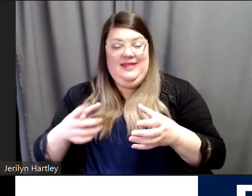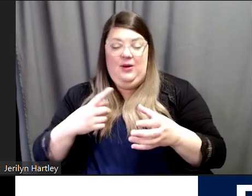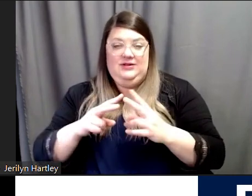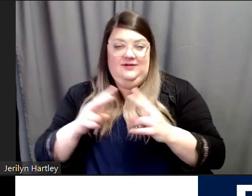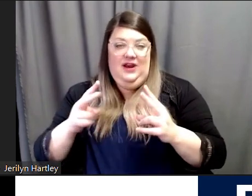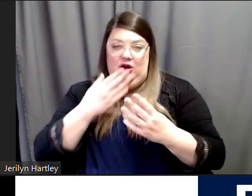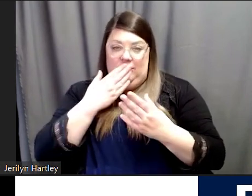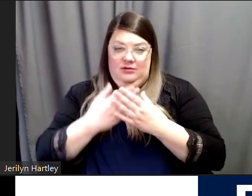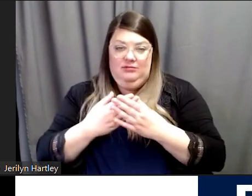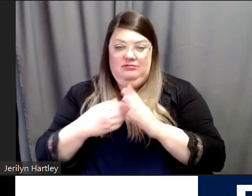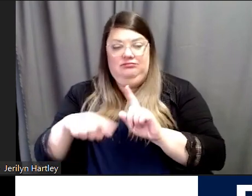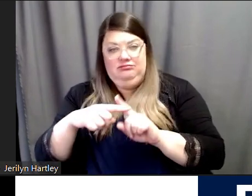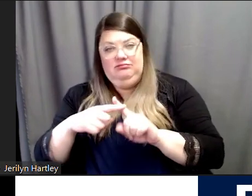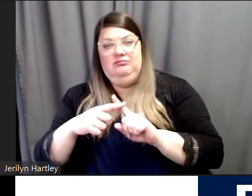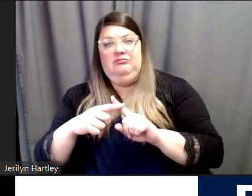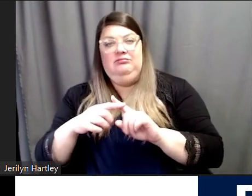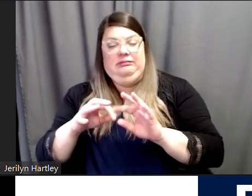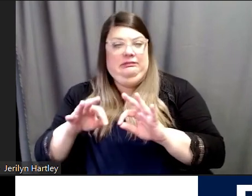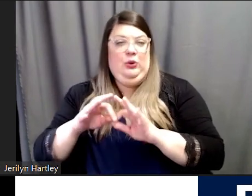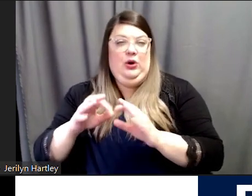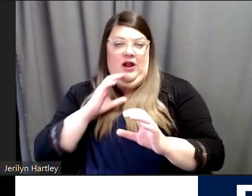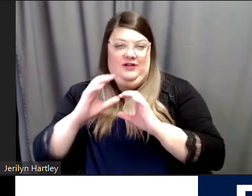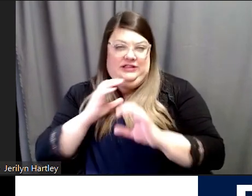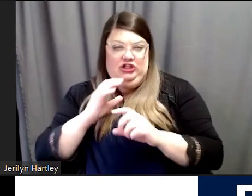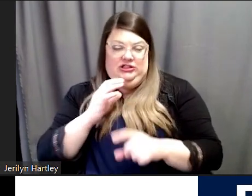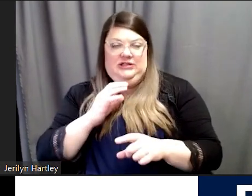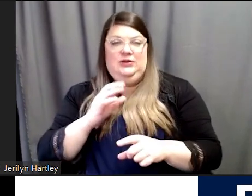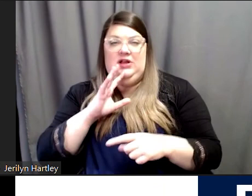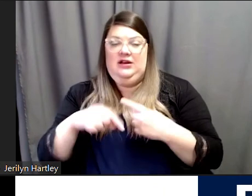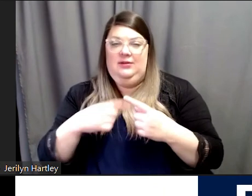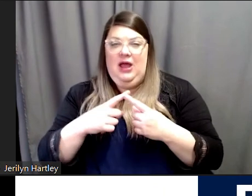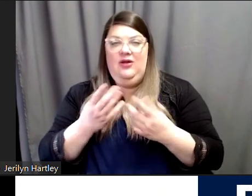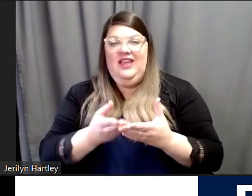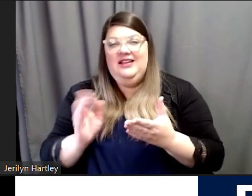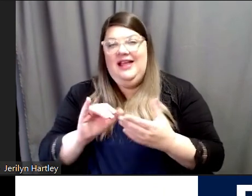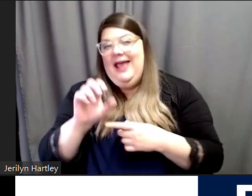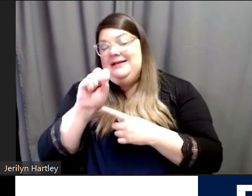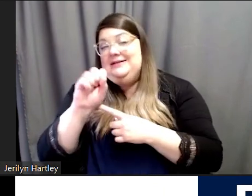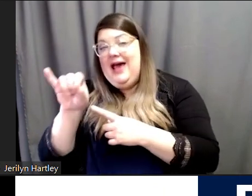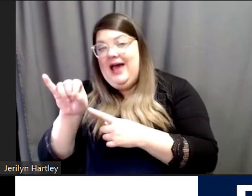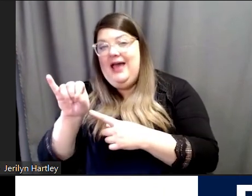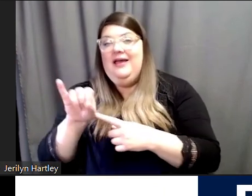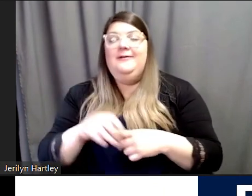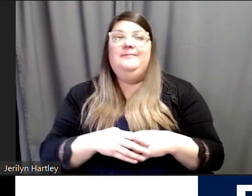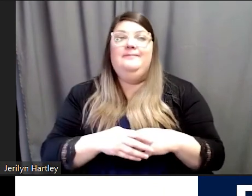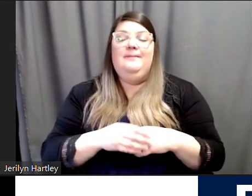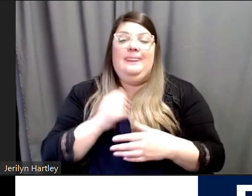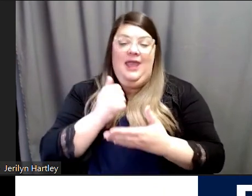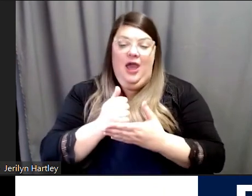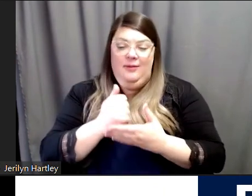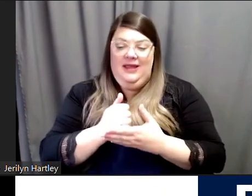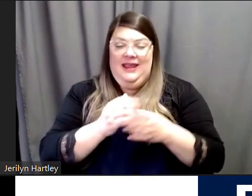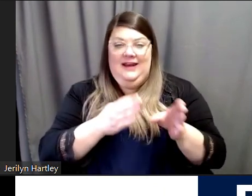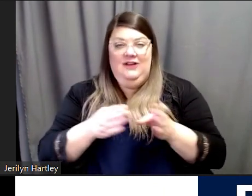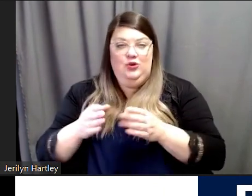conversations. And we talked a lot about things like SSI and helping individuals